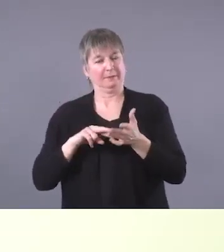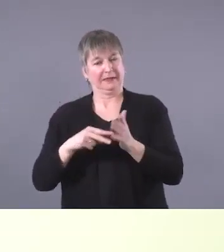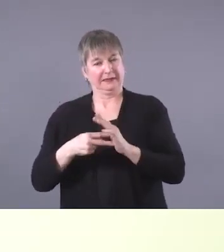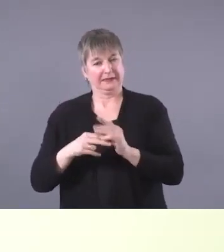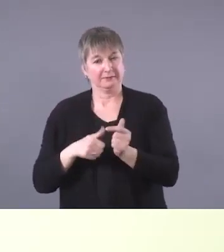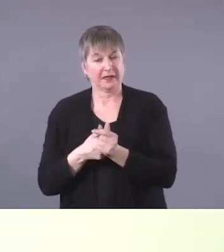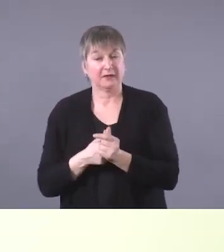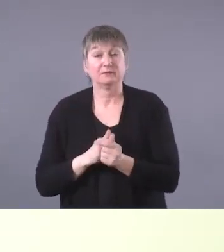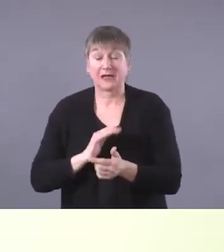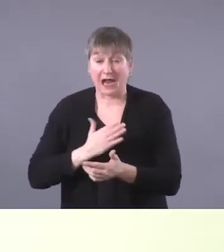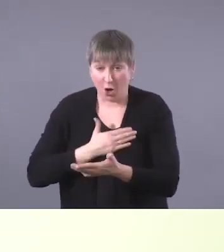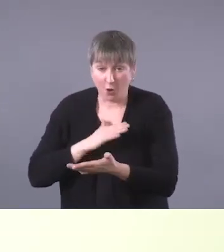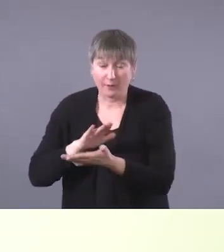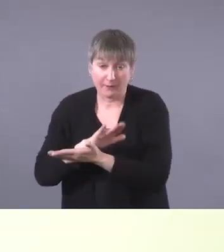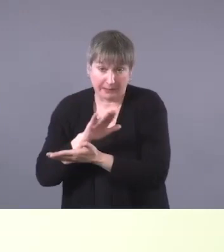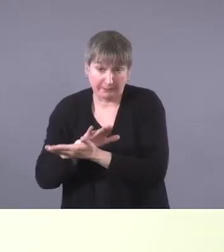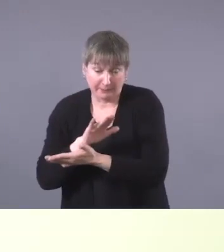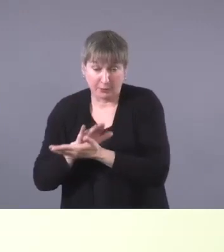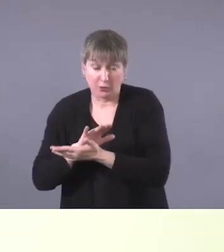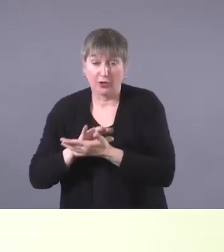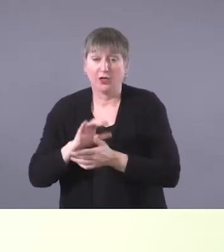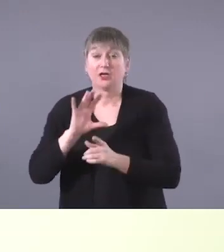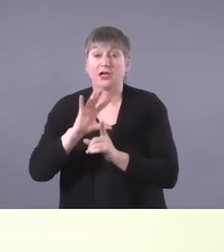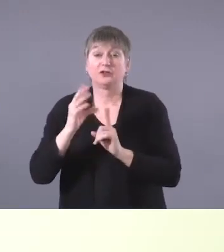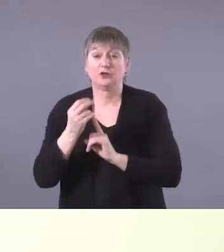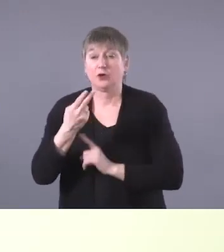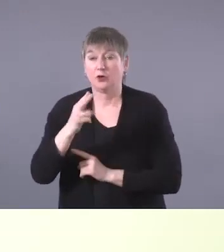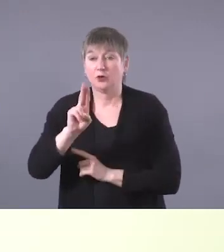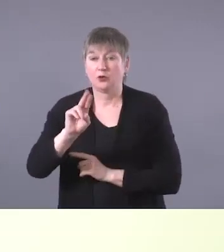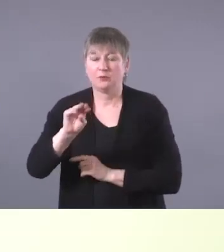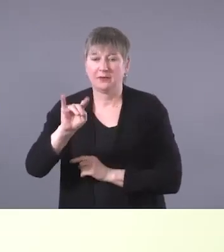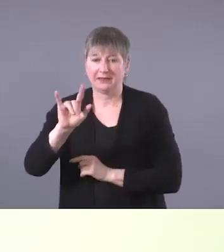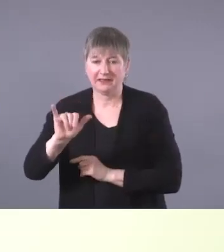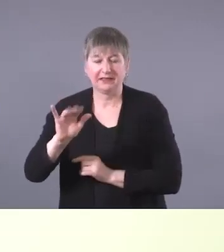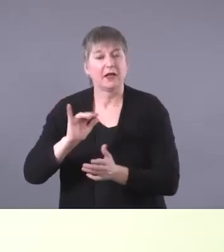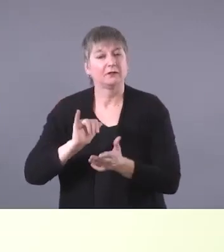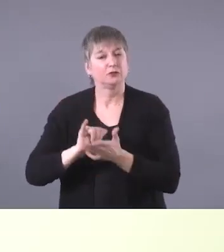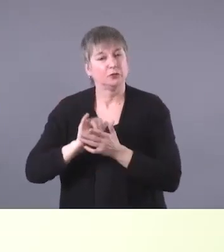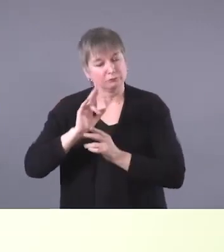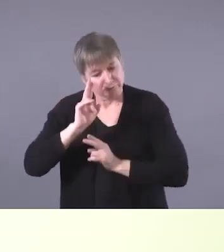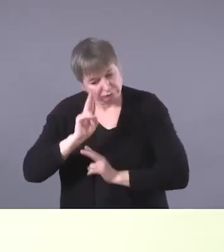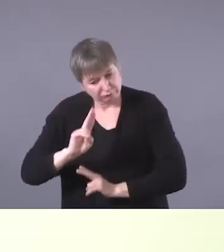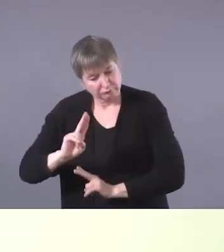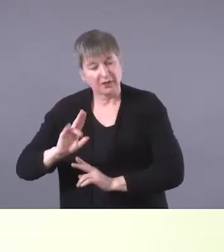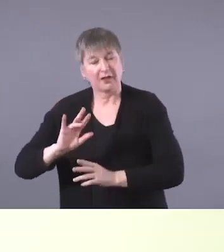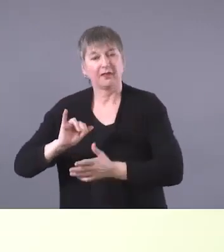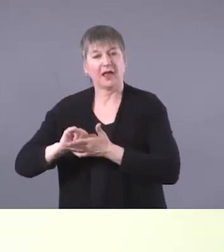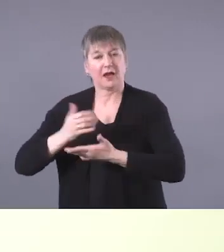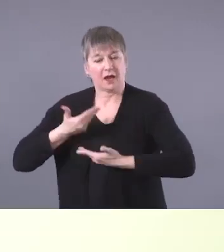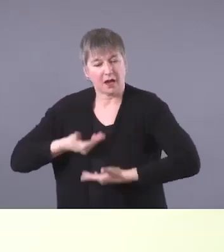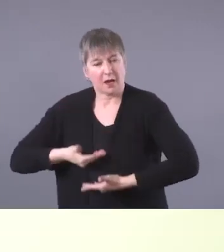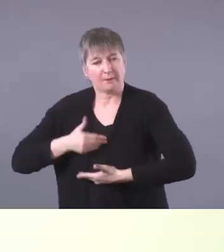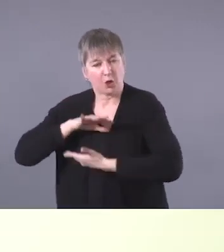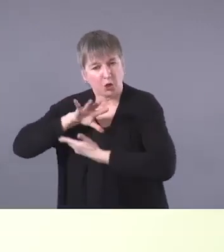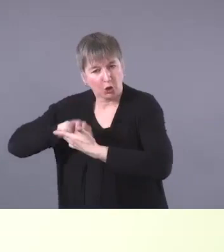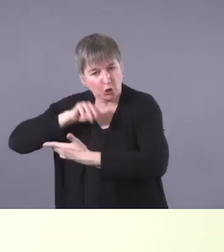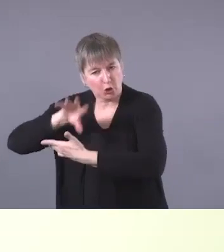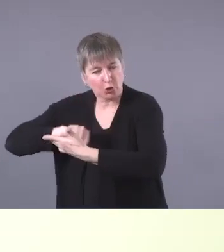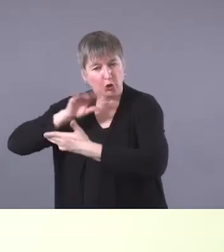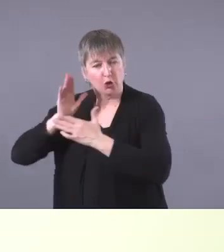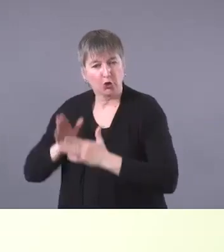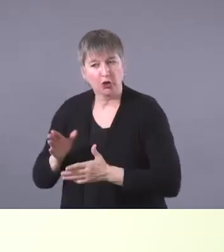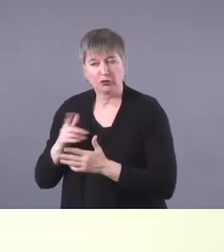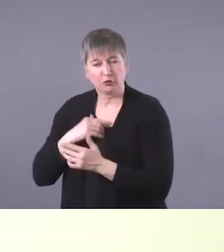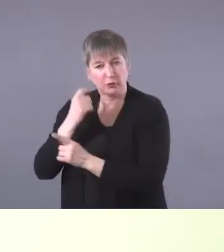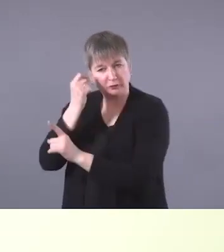paper, cultural humility is, uh, involves a humbly acknowledging oneself as a learner when it comes to understanding another's experience.